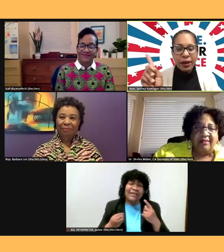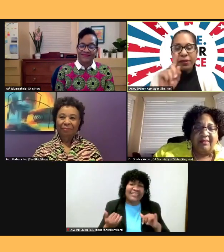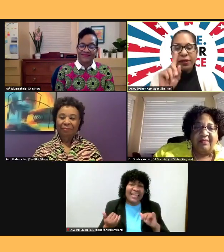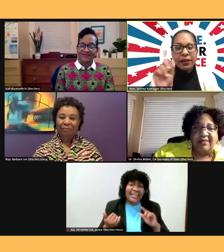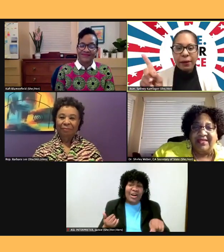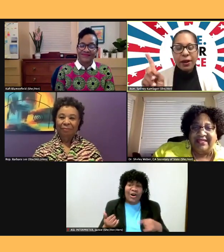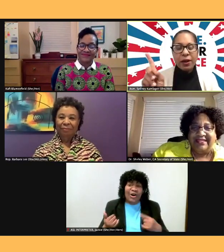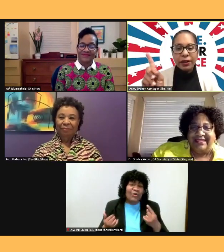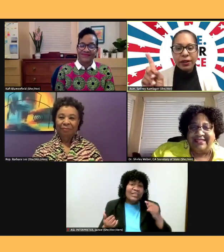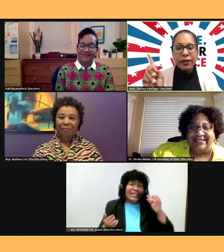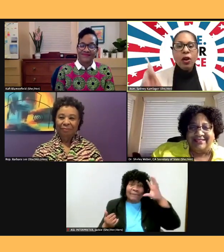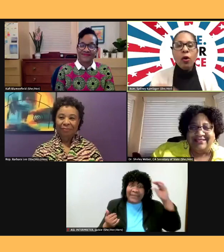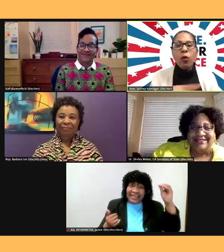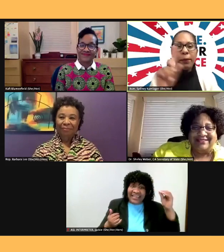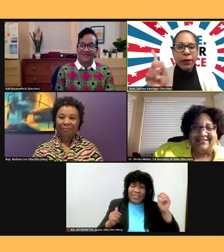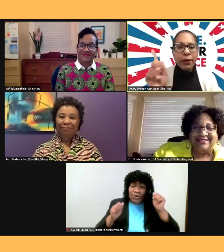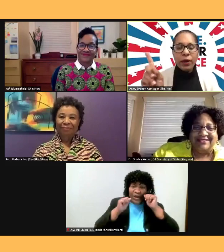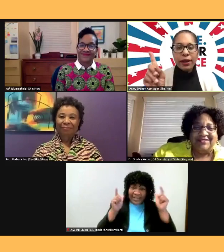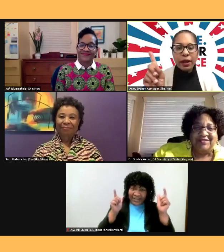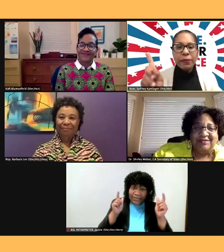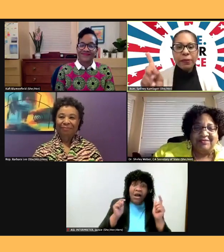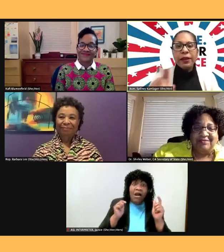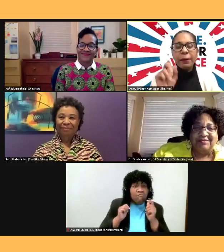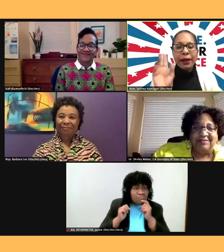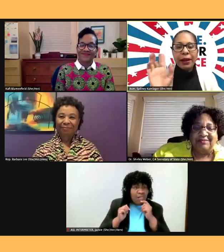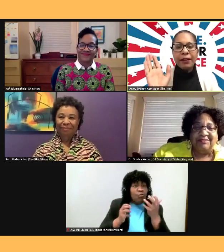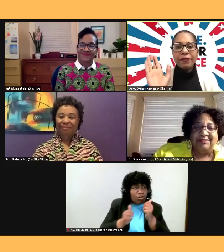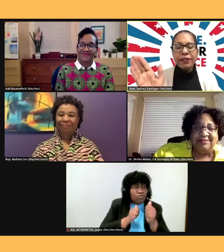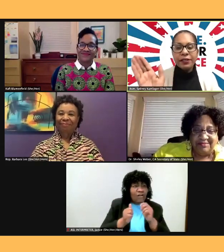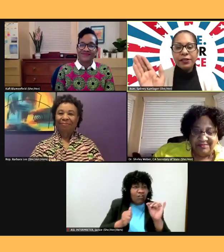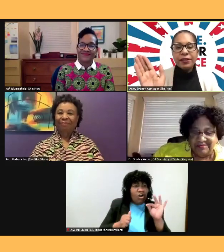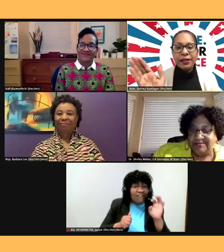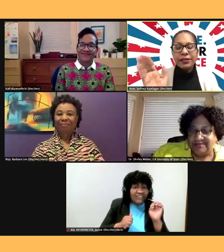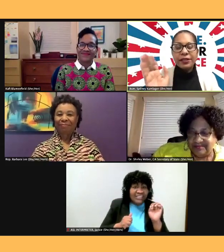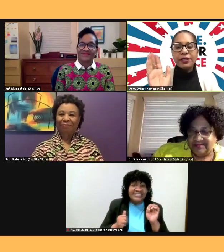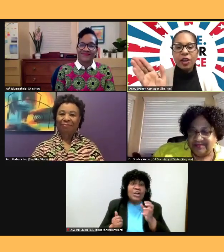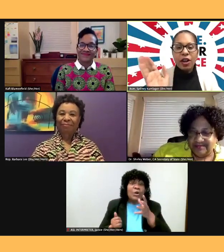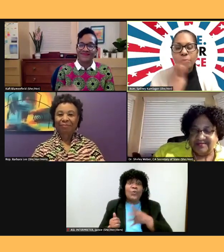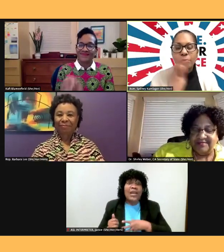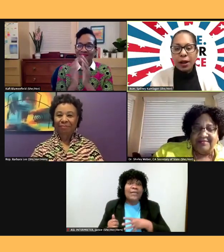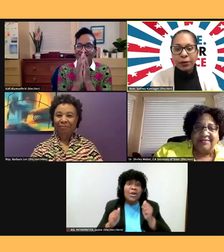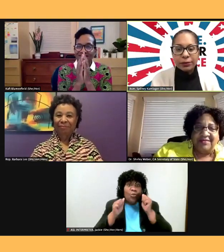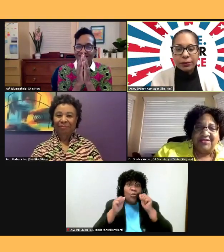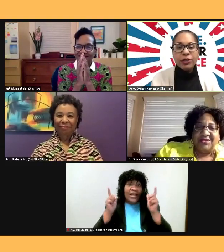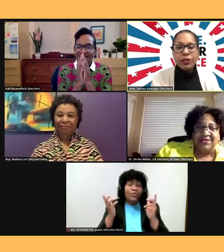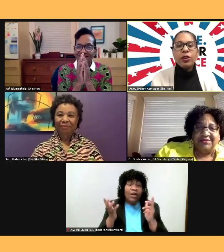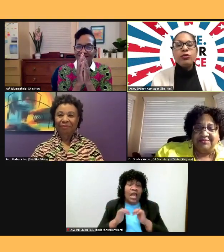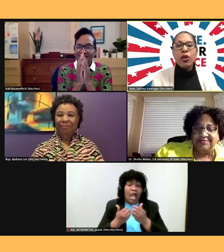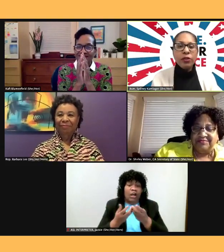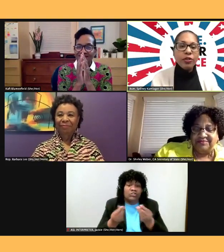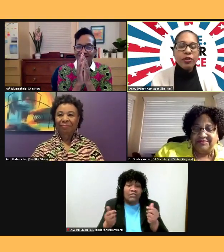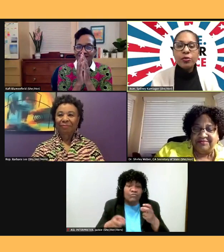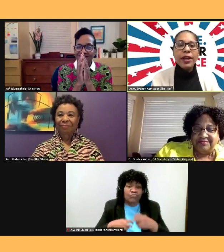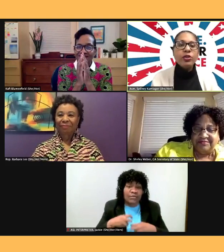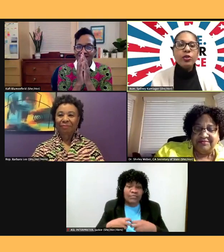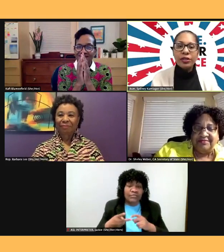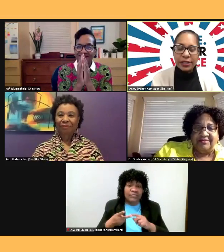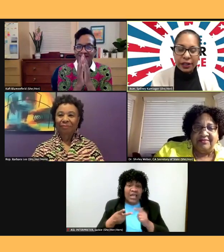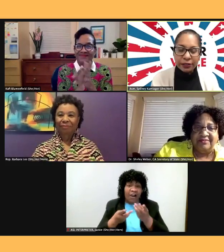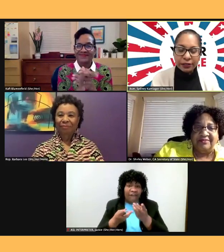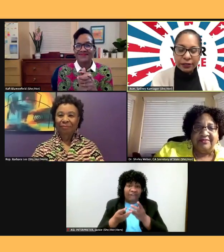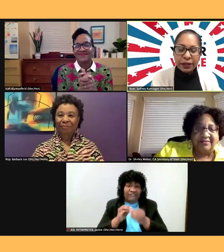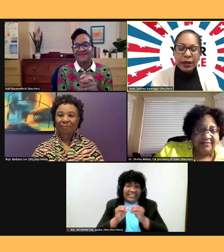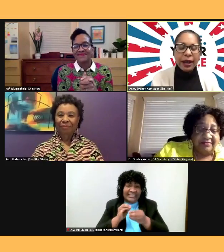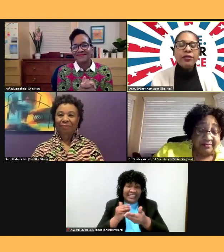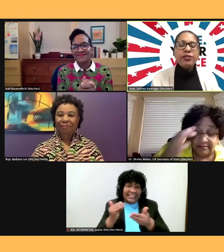running. Women wake up thinking about how to fix things and solve problems. So don't underrate yourself and